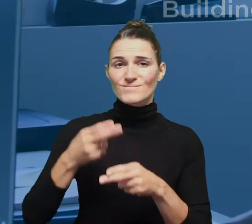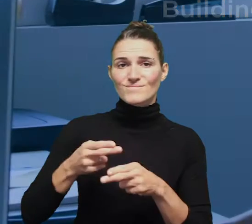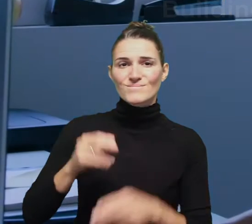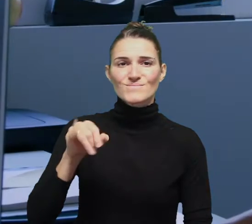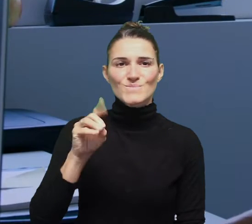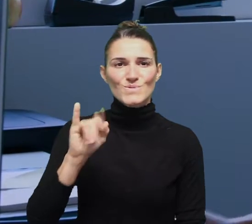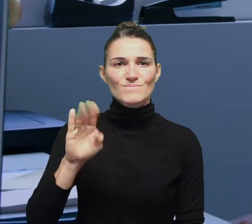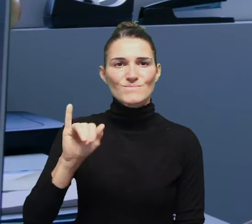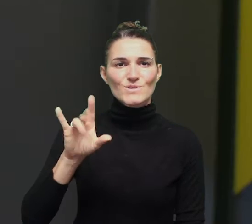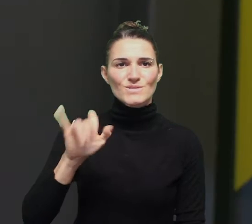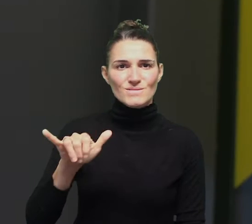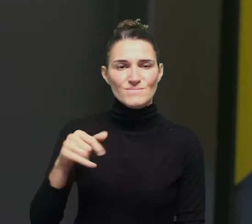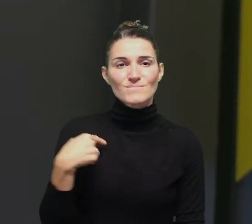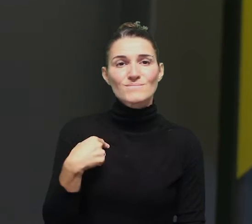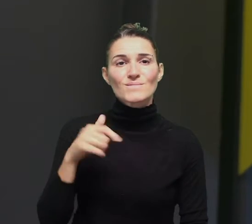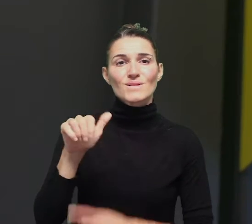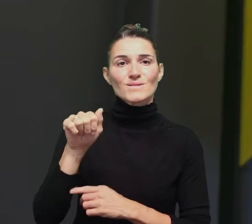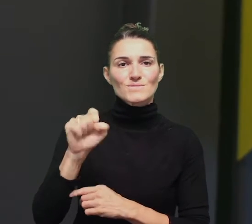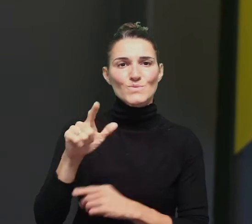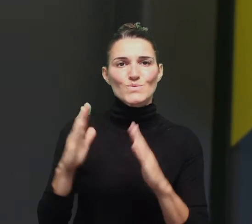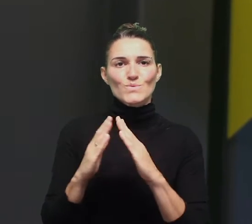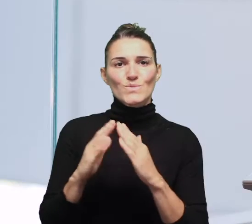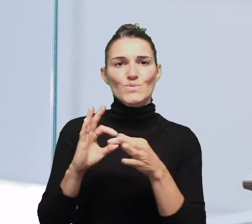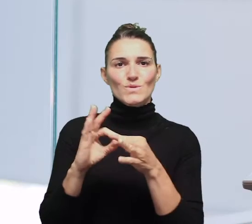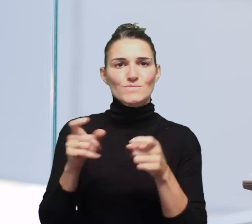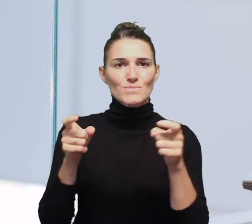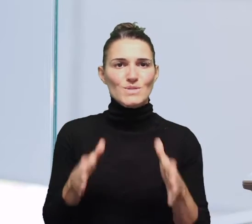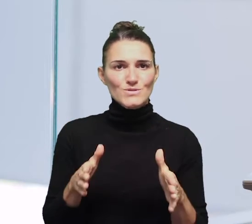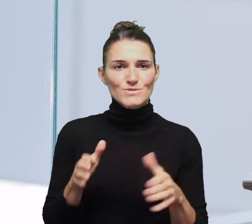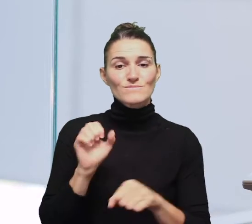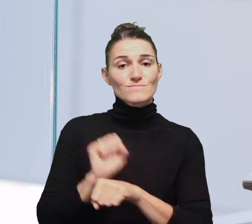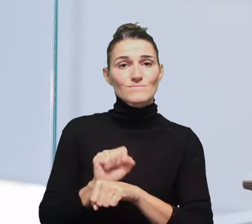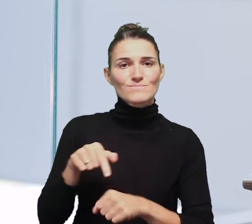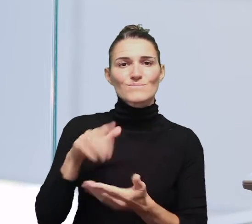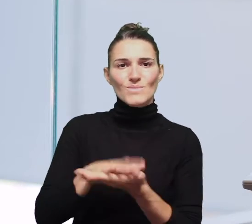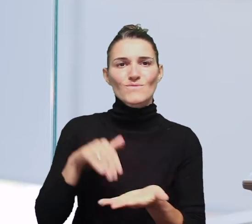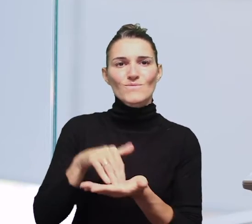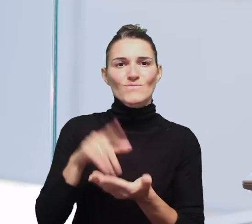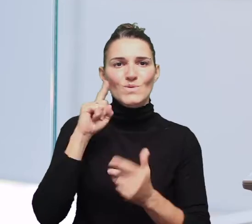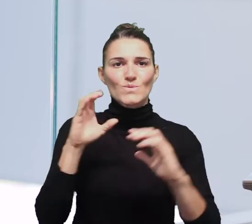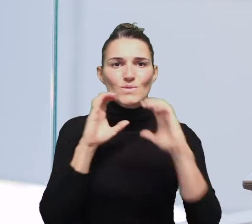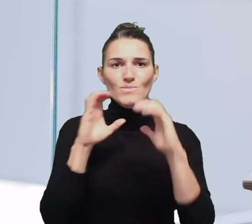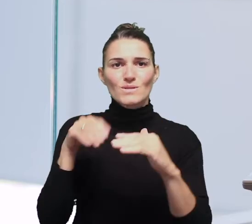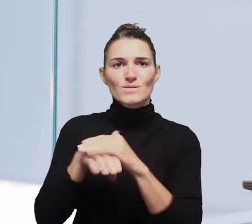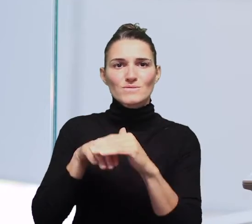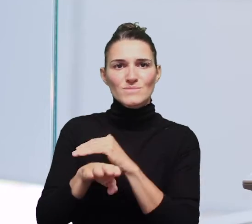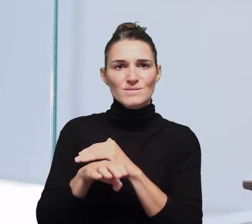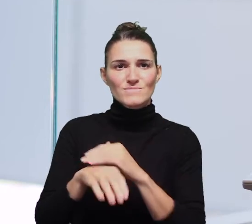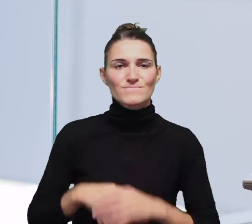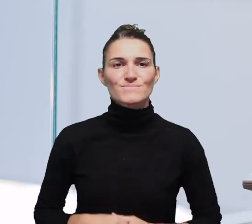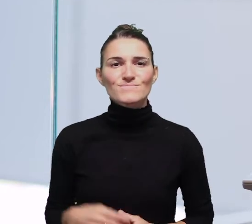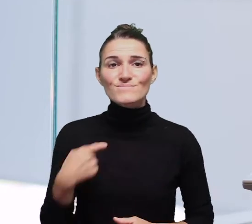I am Jody Burley and I am the ASL Community Relations Manager. I work here at the Wavefront Centre for